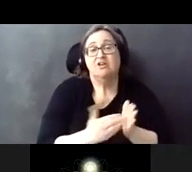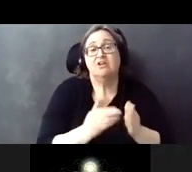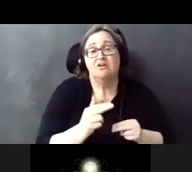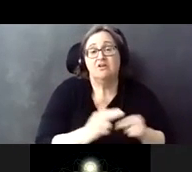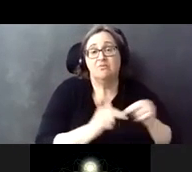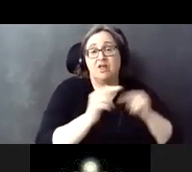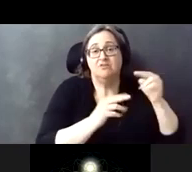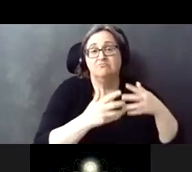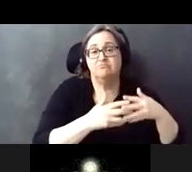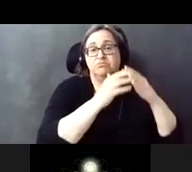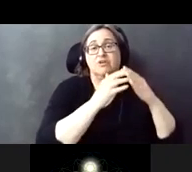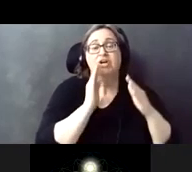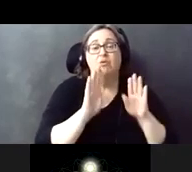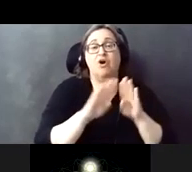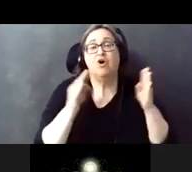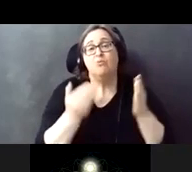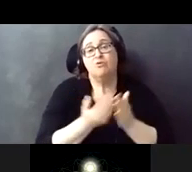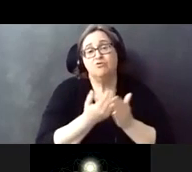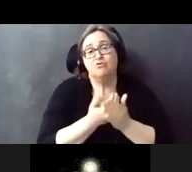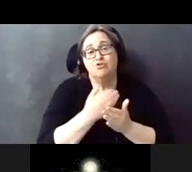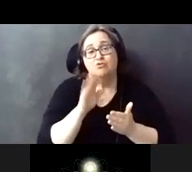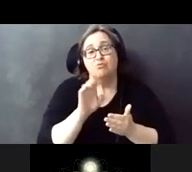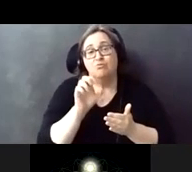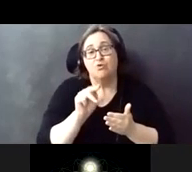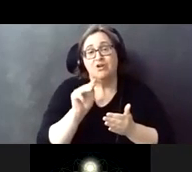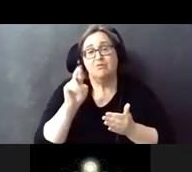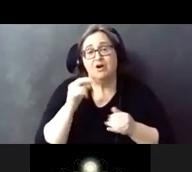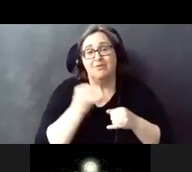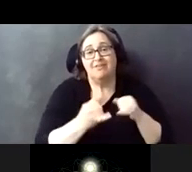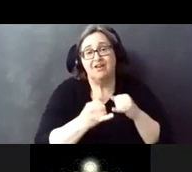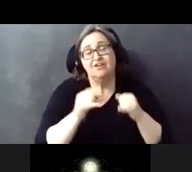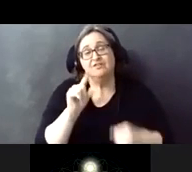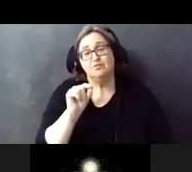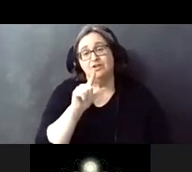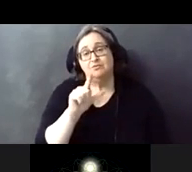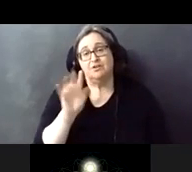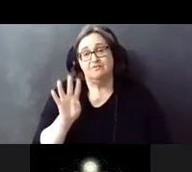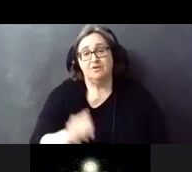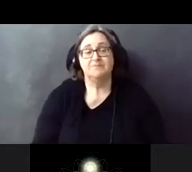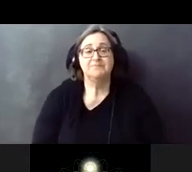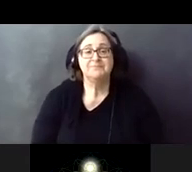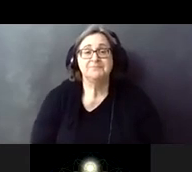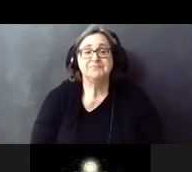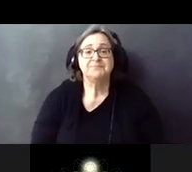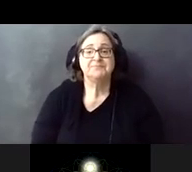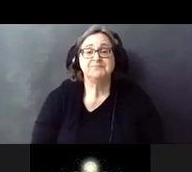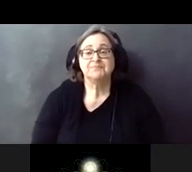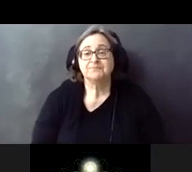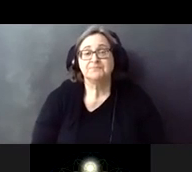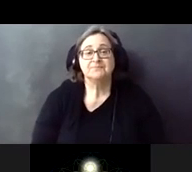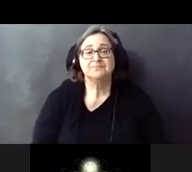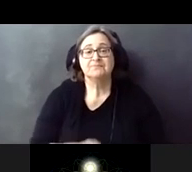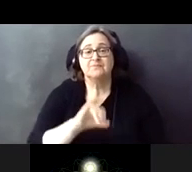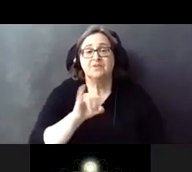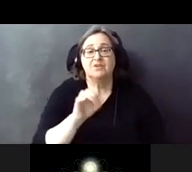opening by the end of 2024 all right